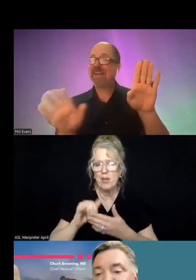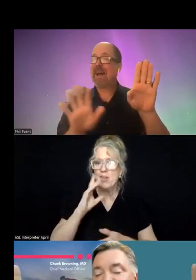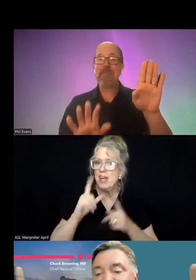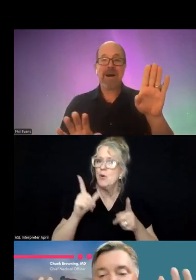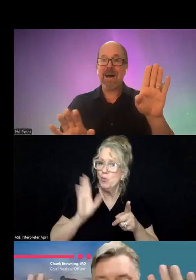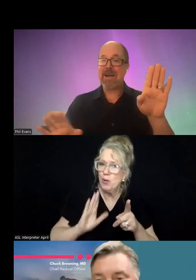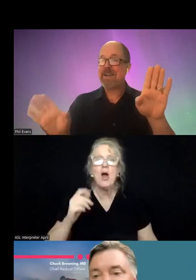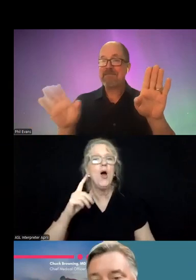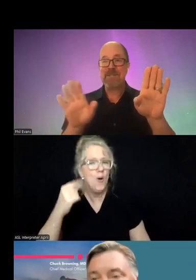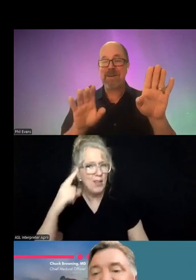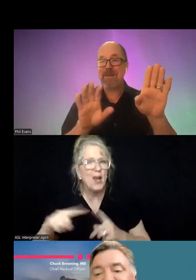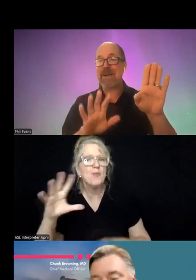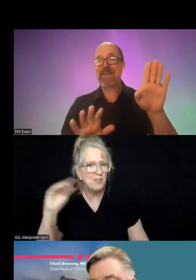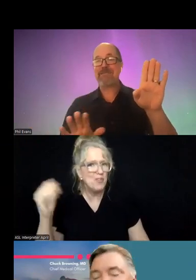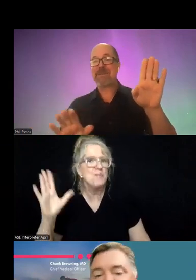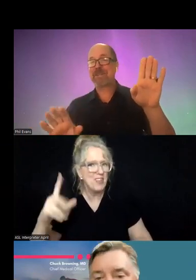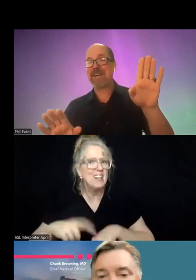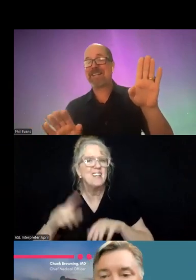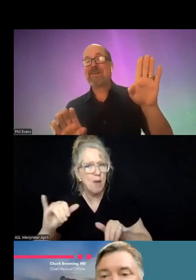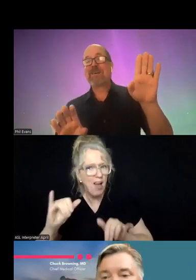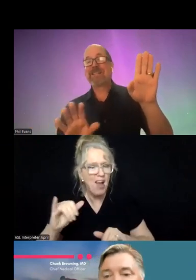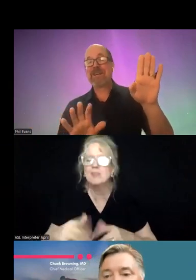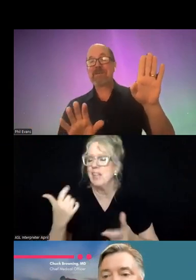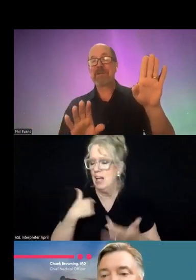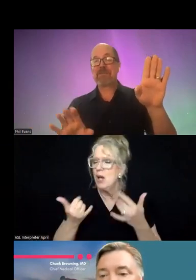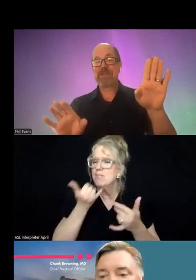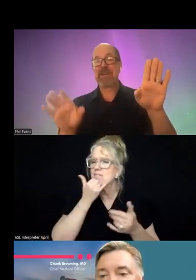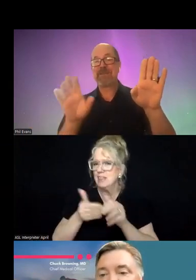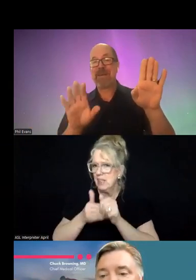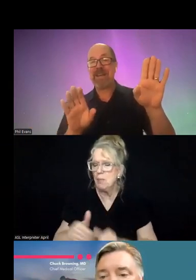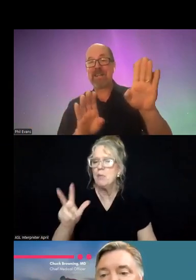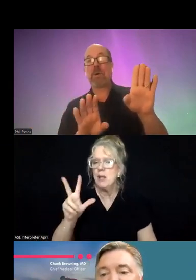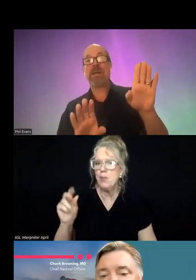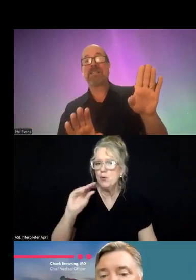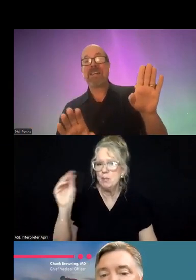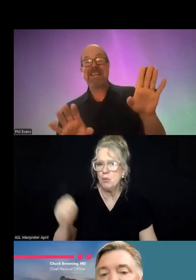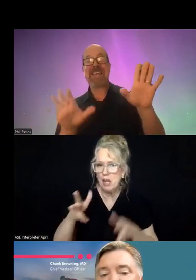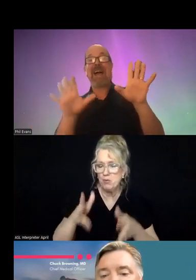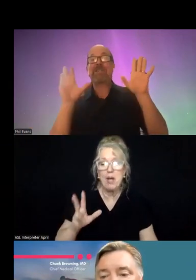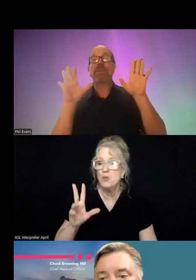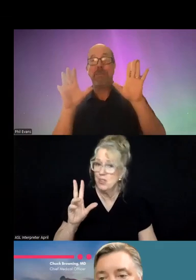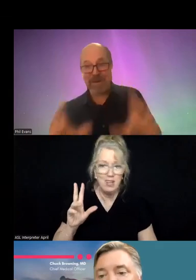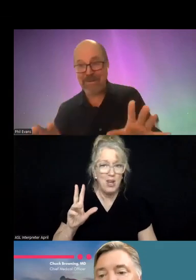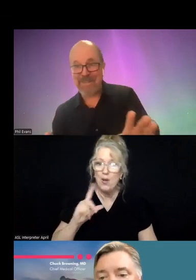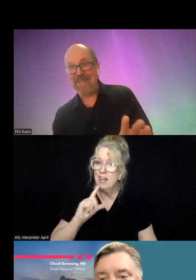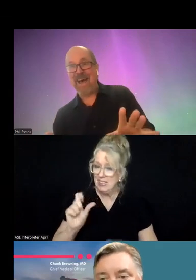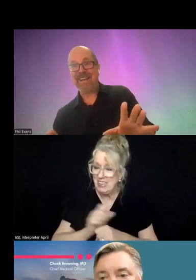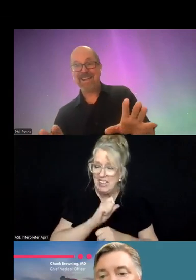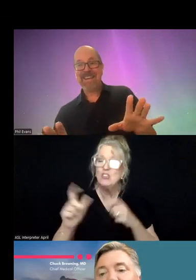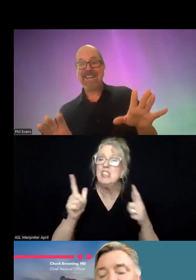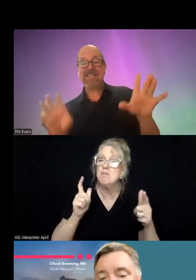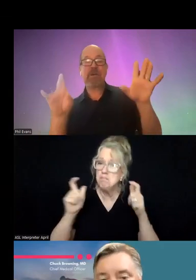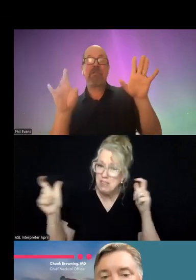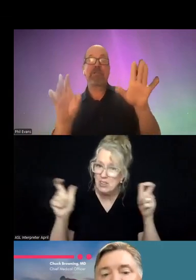wasn't, yeah. I might have miss, I might have misled when I said it was 30% of the remaining. No, it's, it's actually bigger than